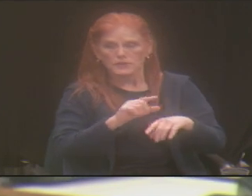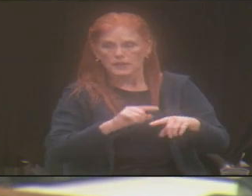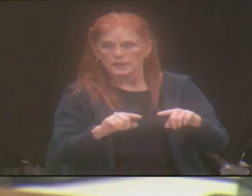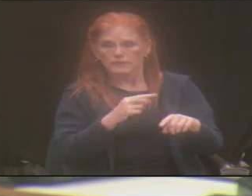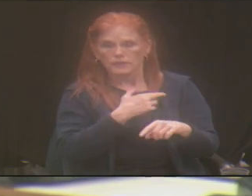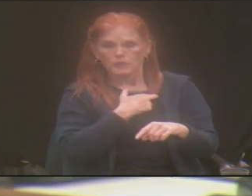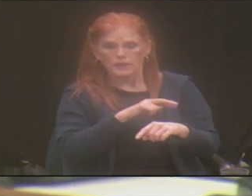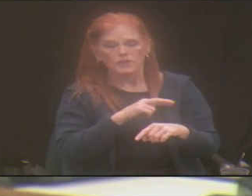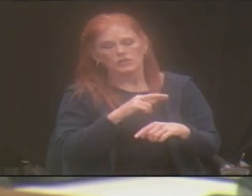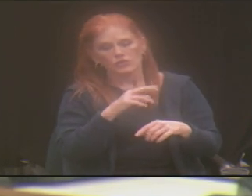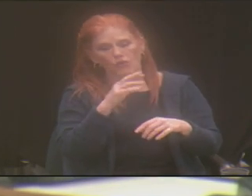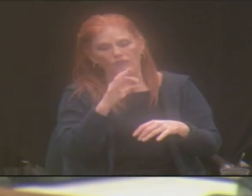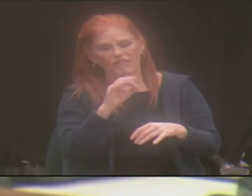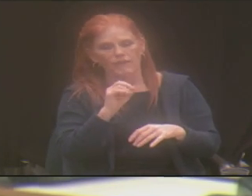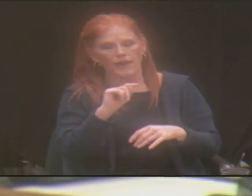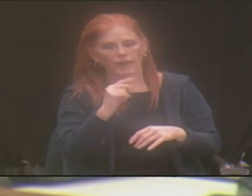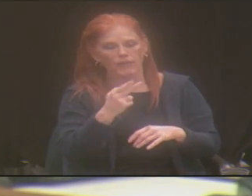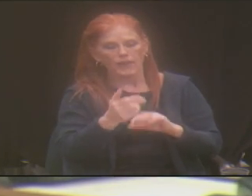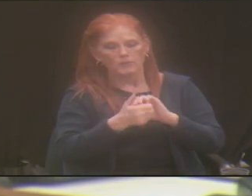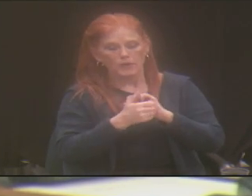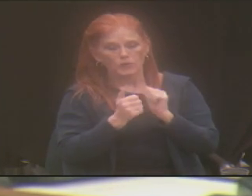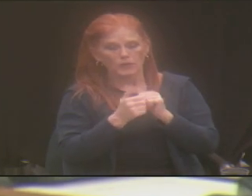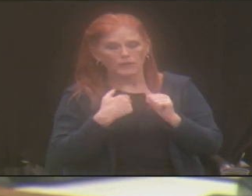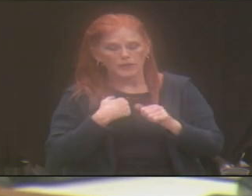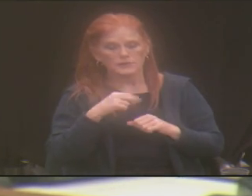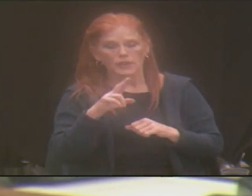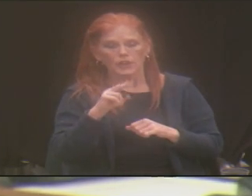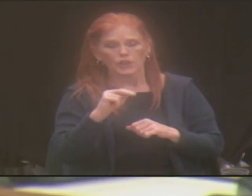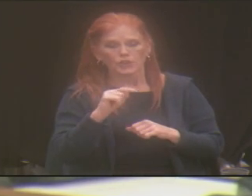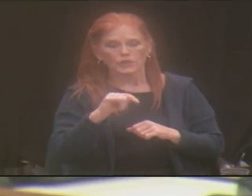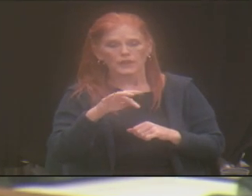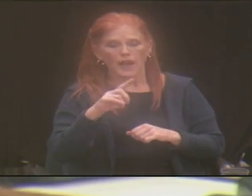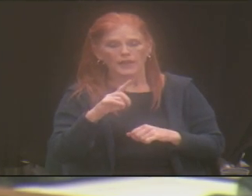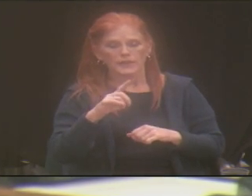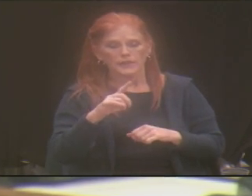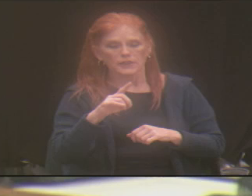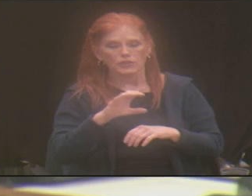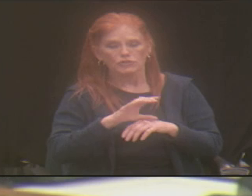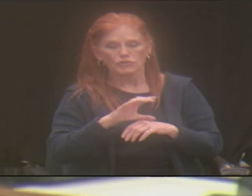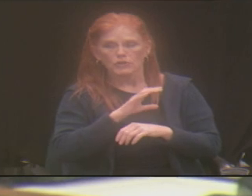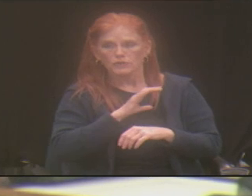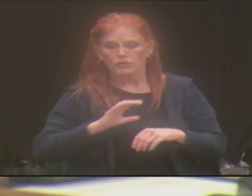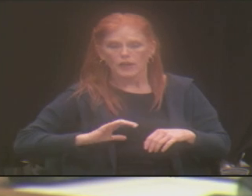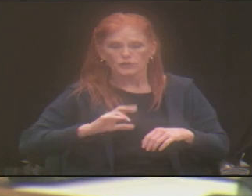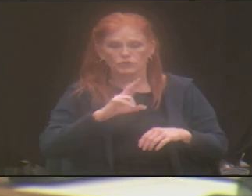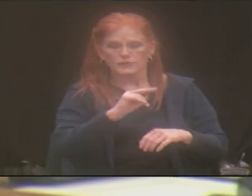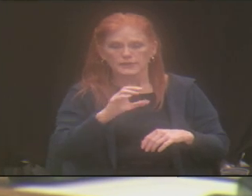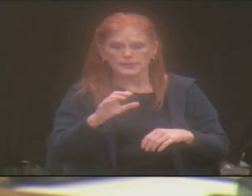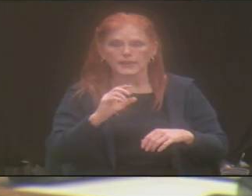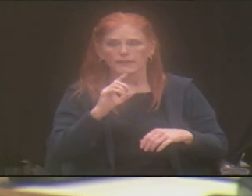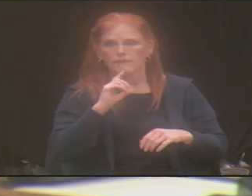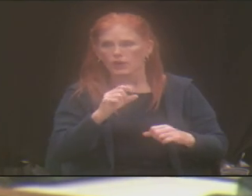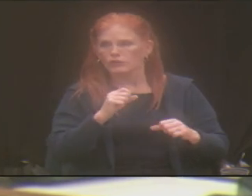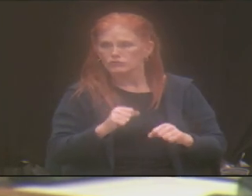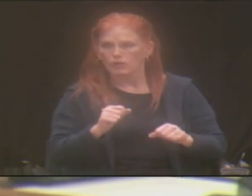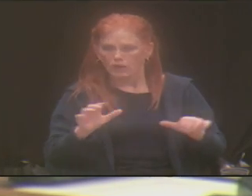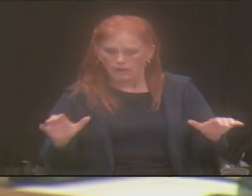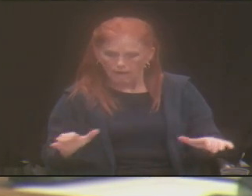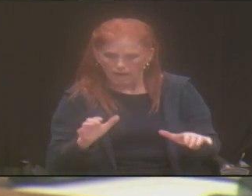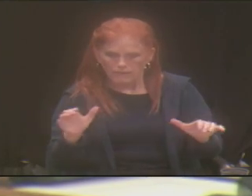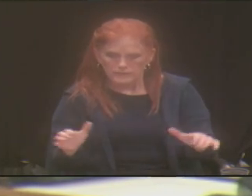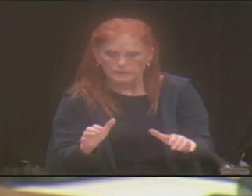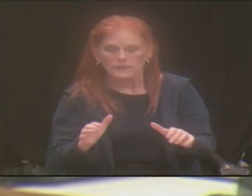to us and partnered with us, I will say that the United Church of Christ, UCC, is very proactive, especially